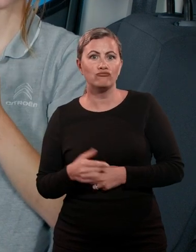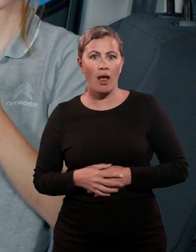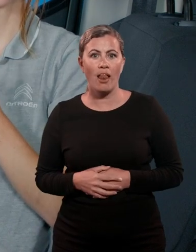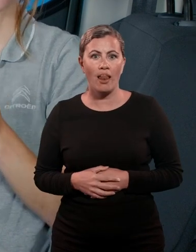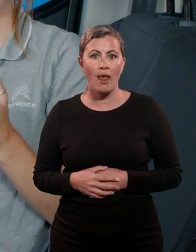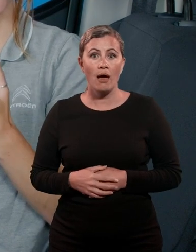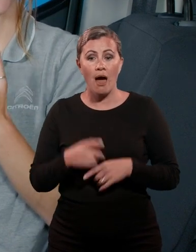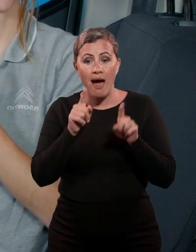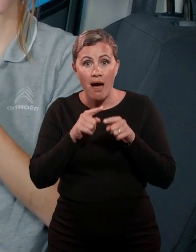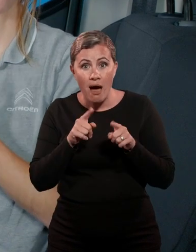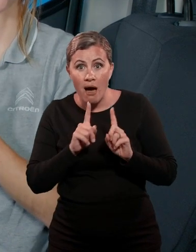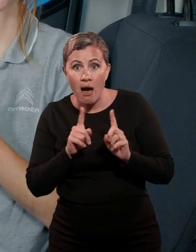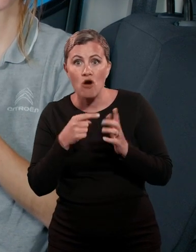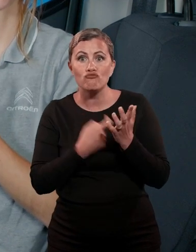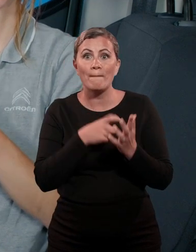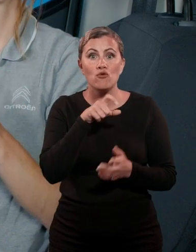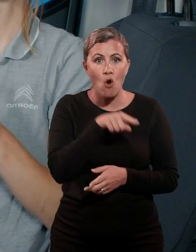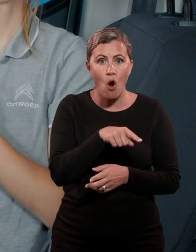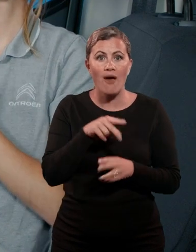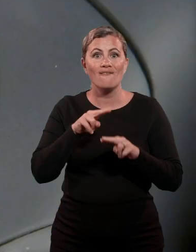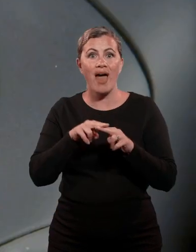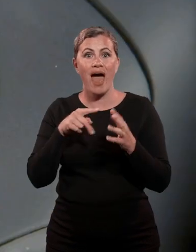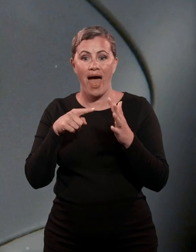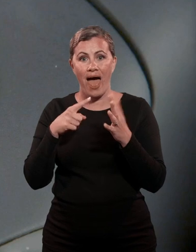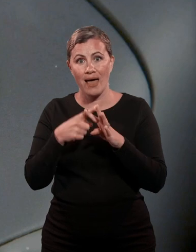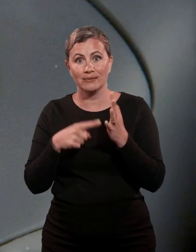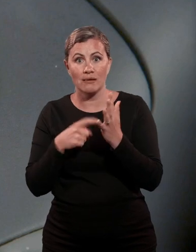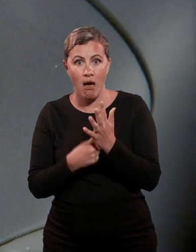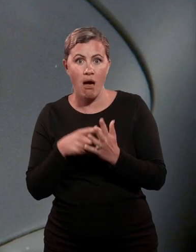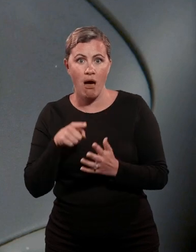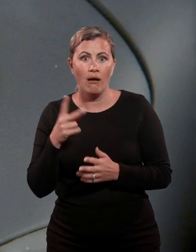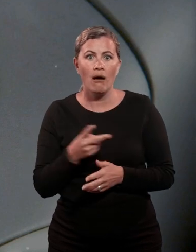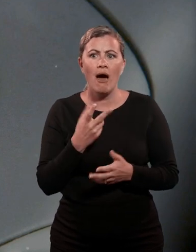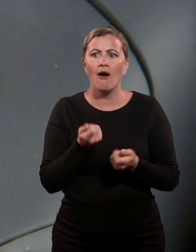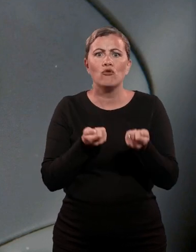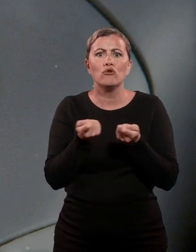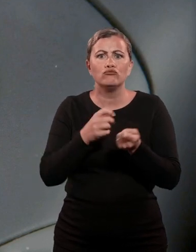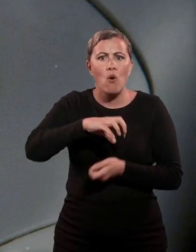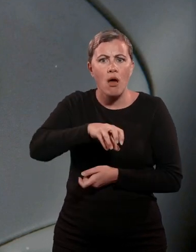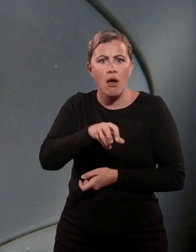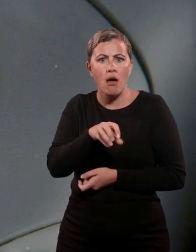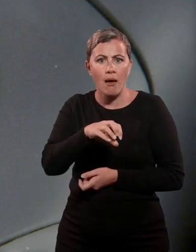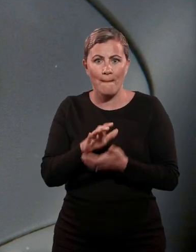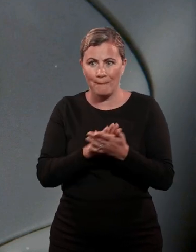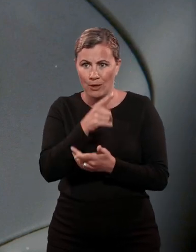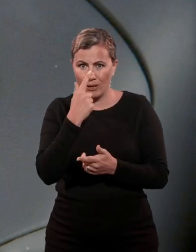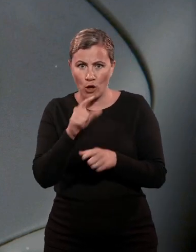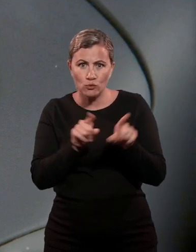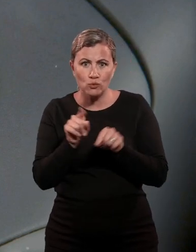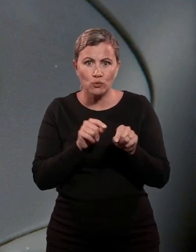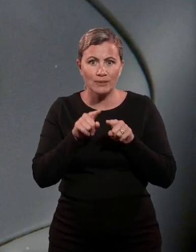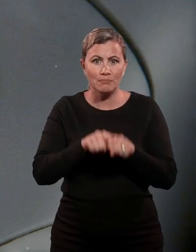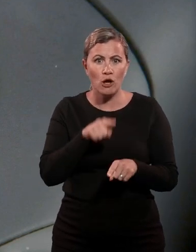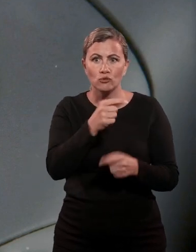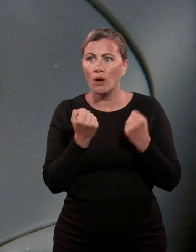option on Rip Curl and Flare XTR versions, Grip Control offers the driver a choice of five driving modes, accessed via a rotary